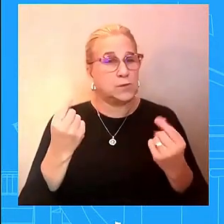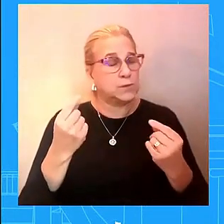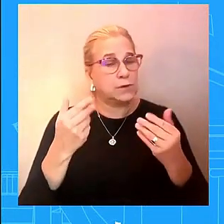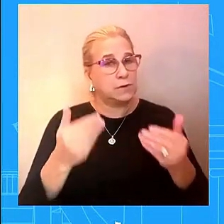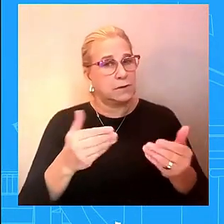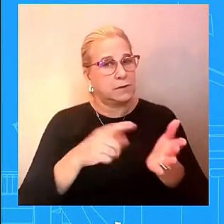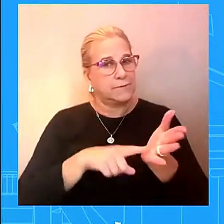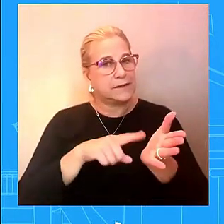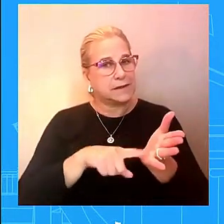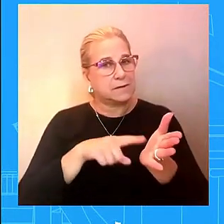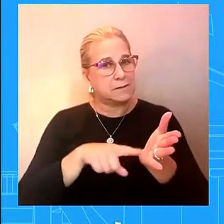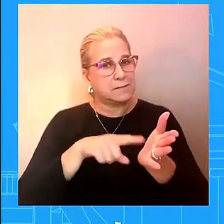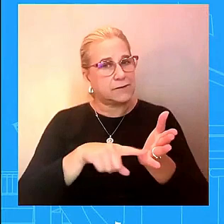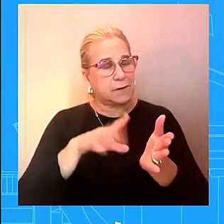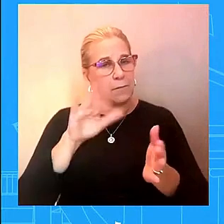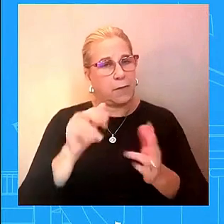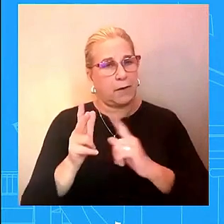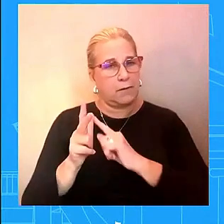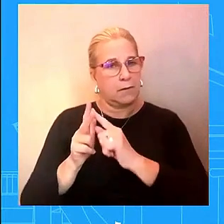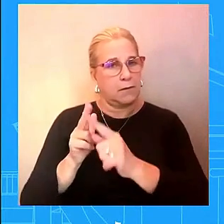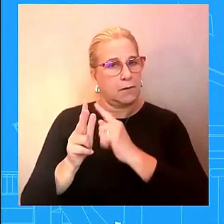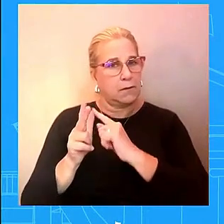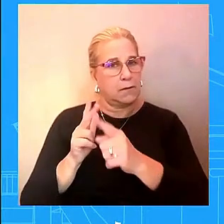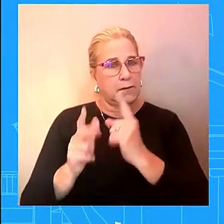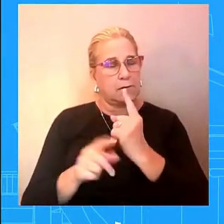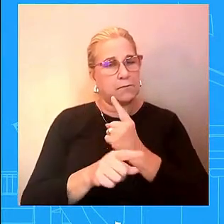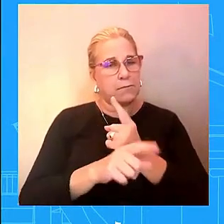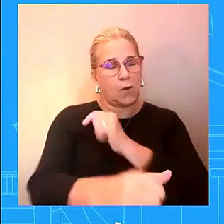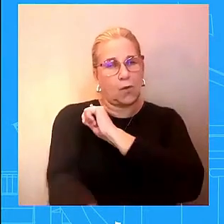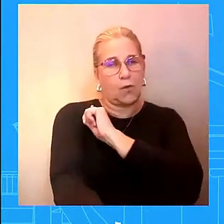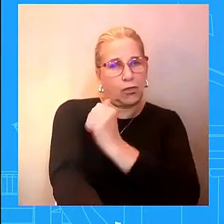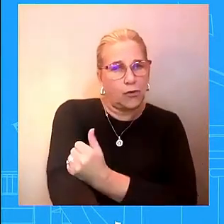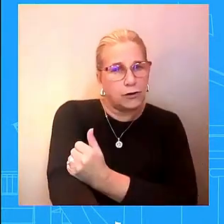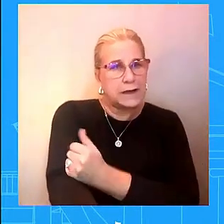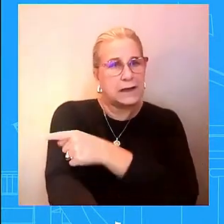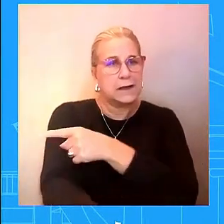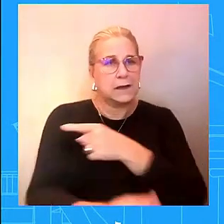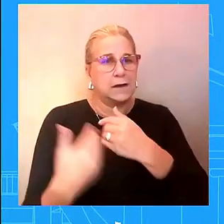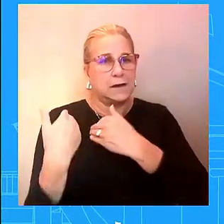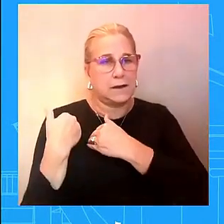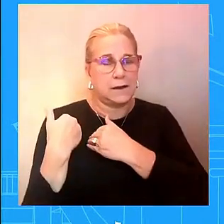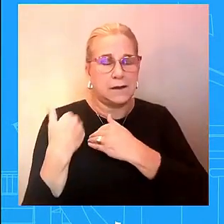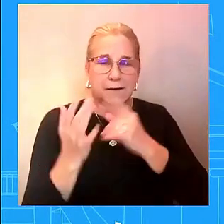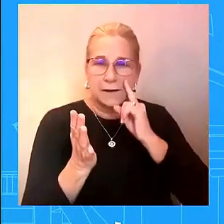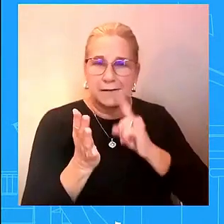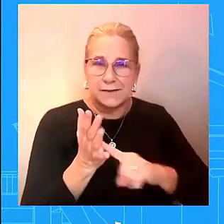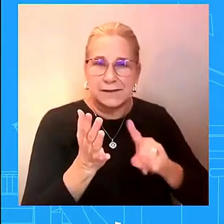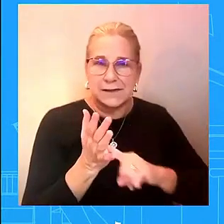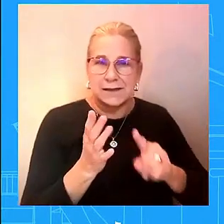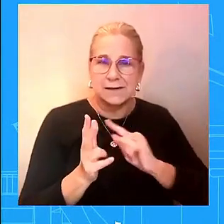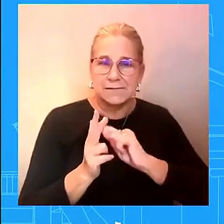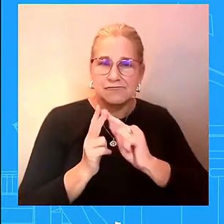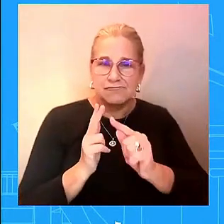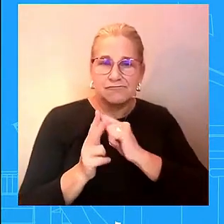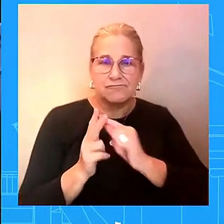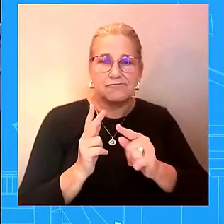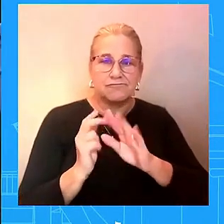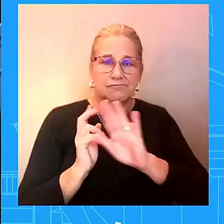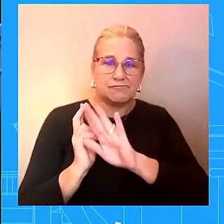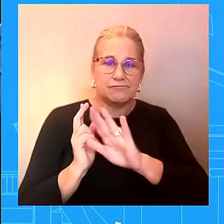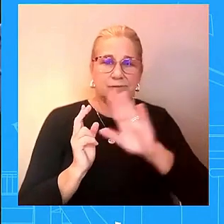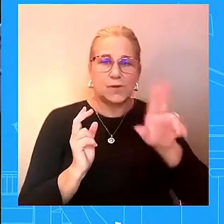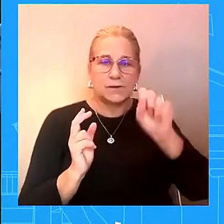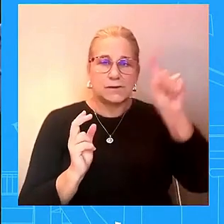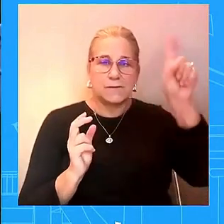authorities uh by the obviously the u.s government here uh and so i'm going to let them speak to it directly herbie characterized